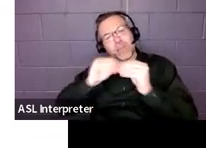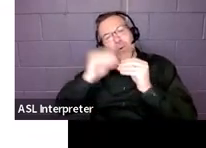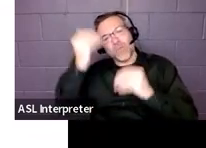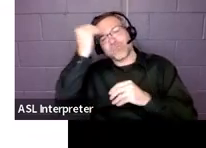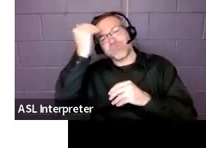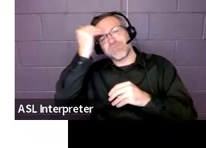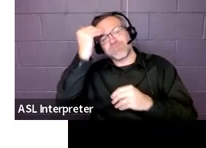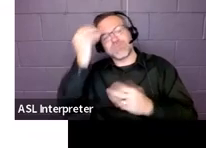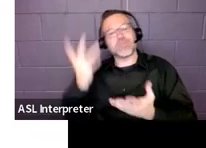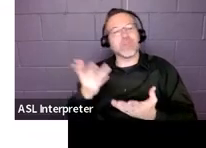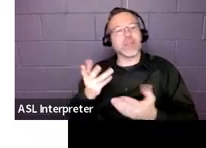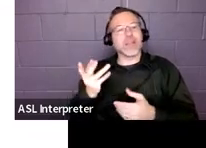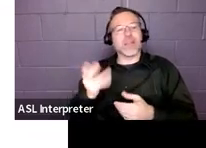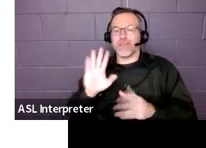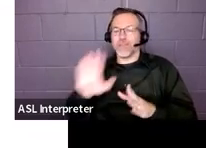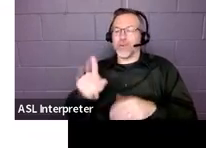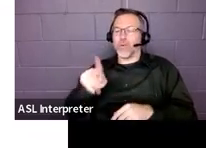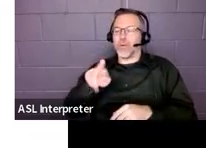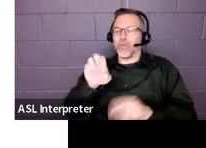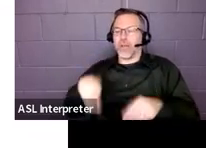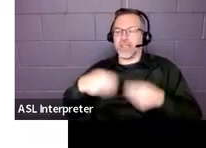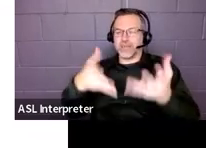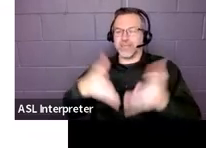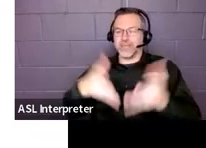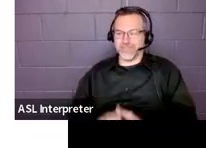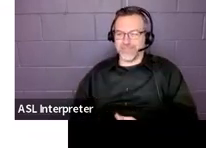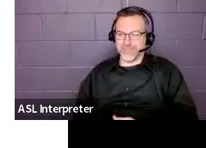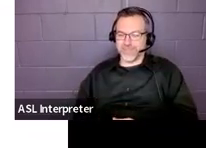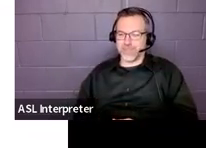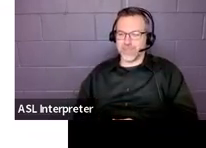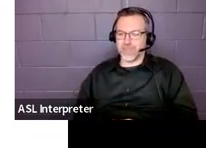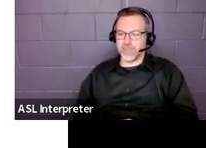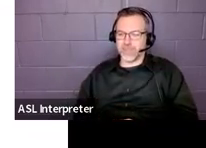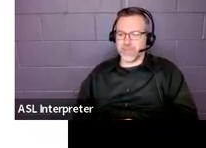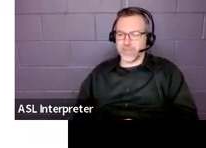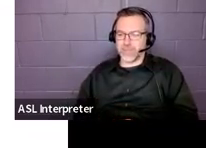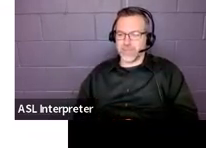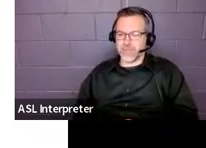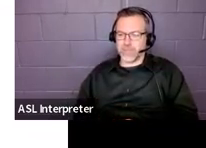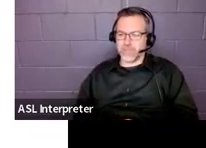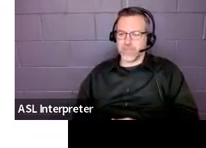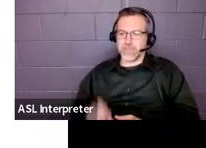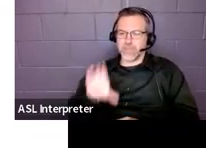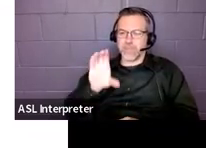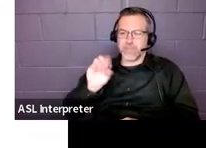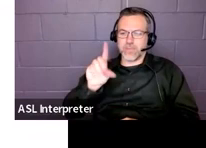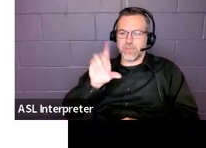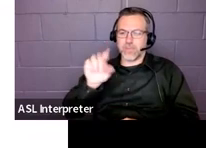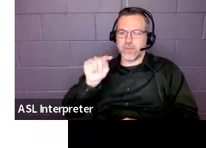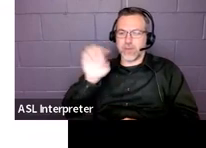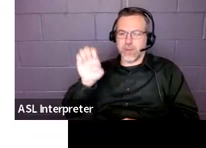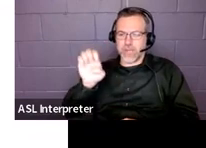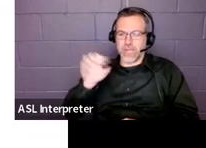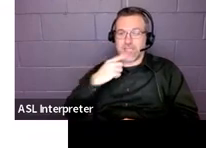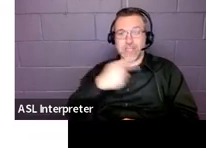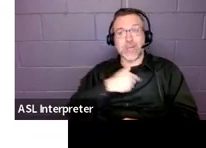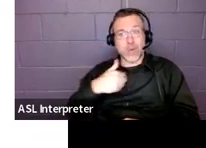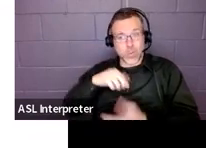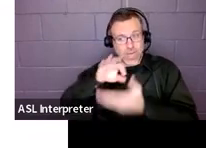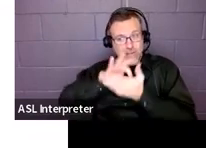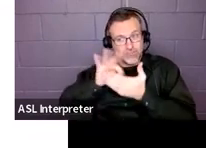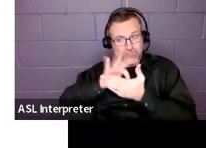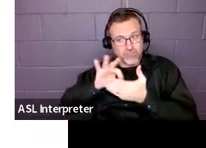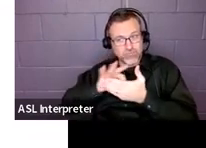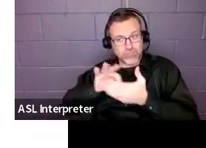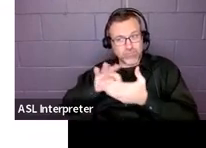you. Like here, here are your prizes for that. And can I say as well that, um, we, we actually do keep track of your feedback